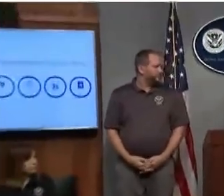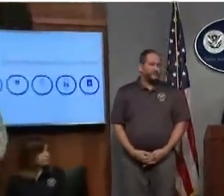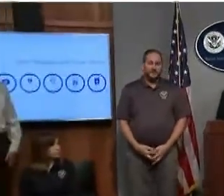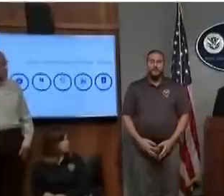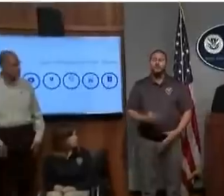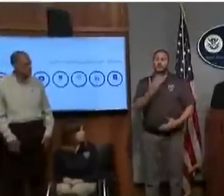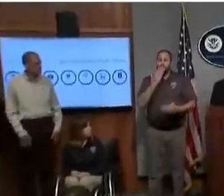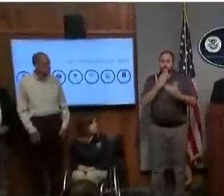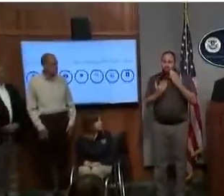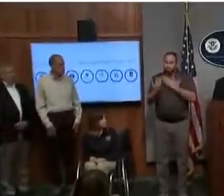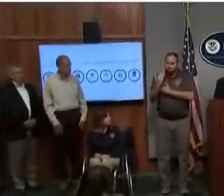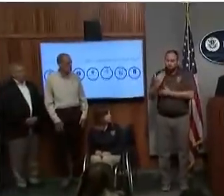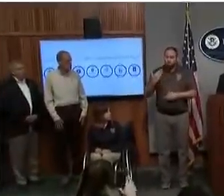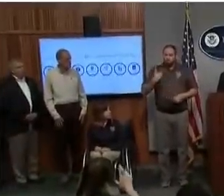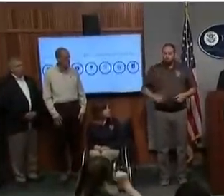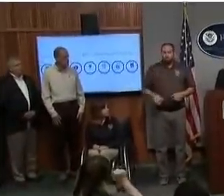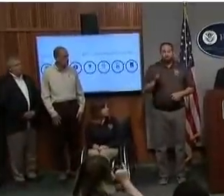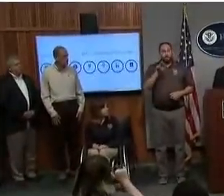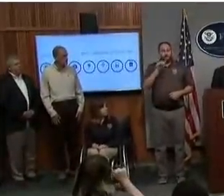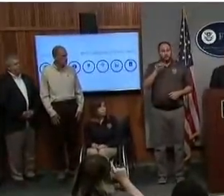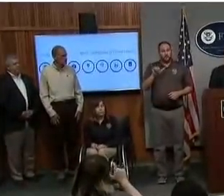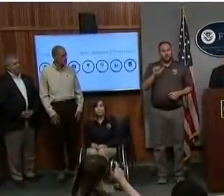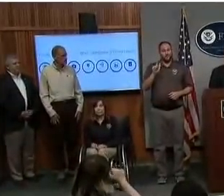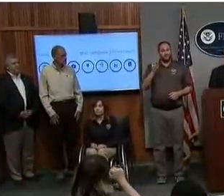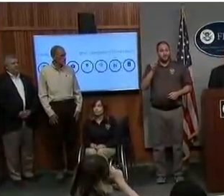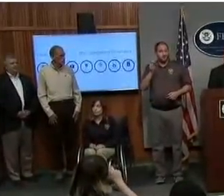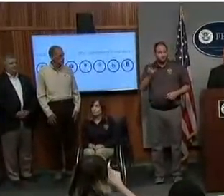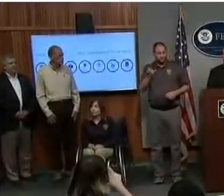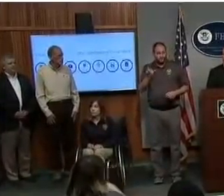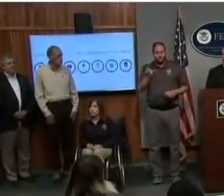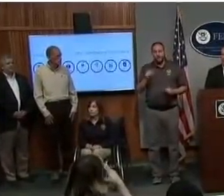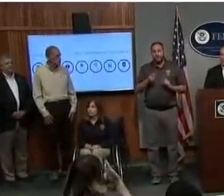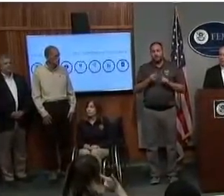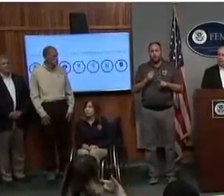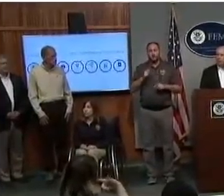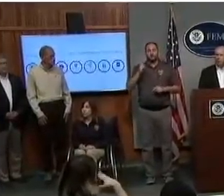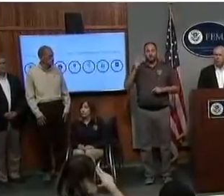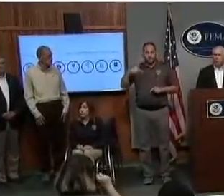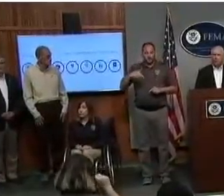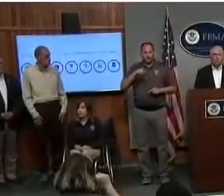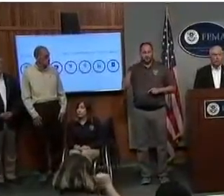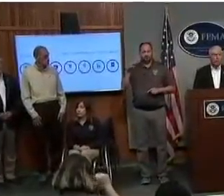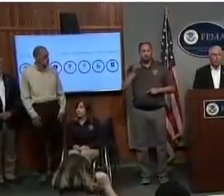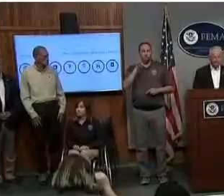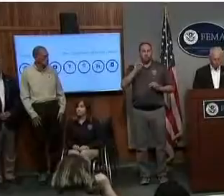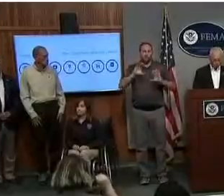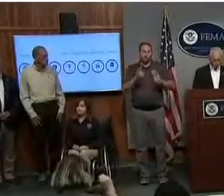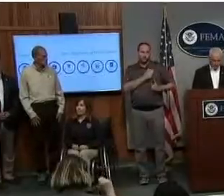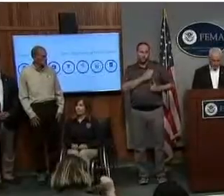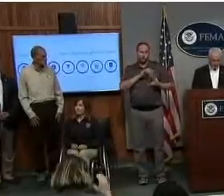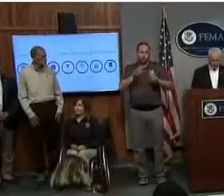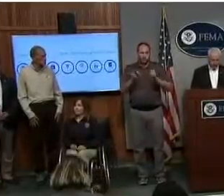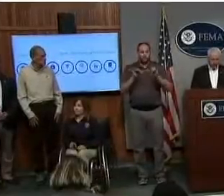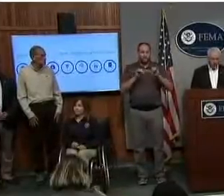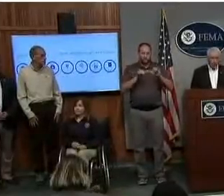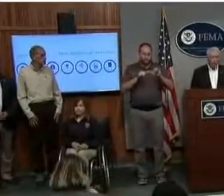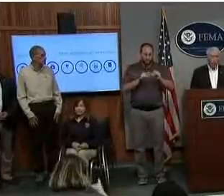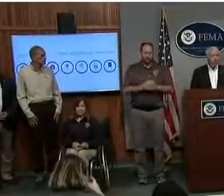Hey, good morning. My name is Ray Alexander. from the headquarters U.S. Army Corps of Engineers. I'm the director of contingency operations.